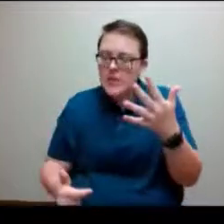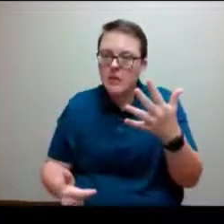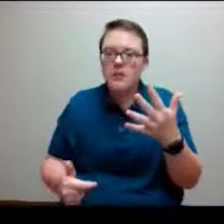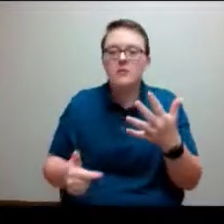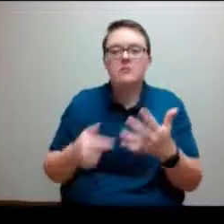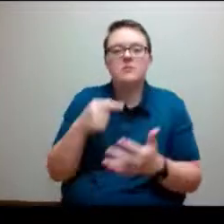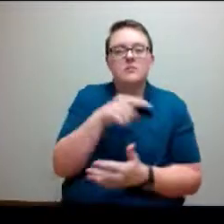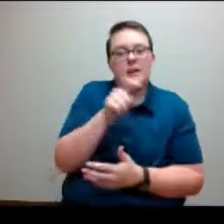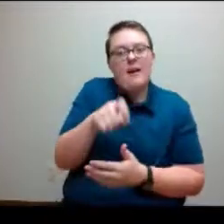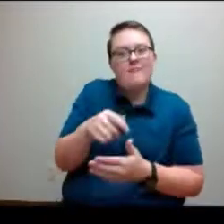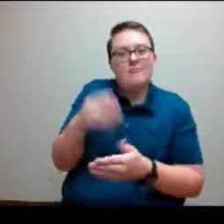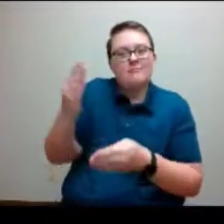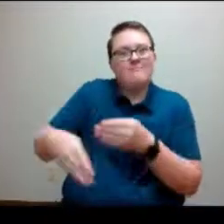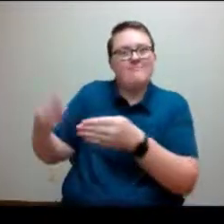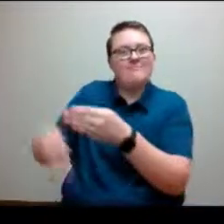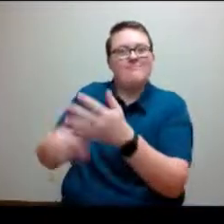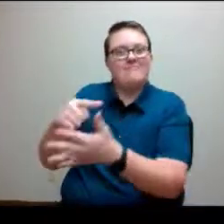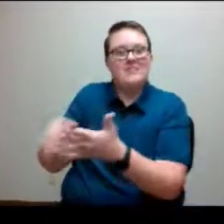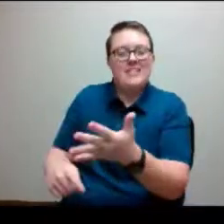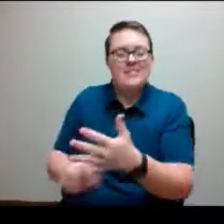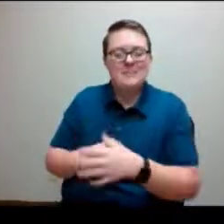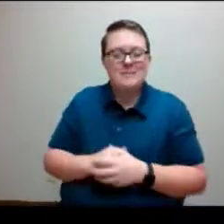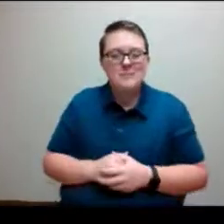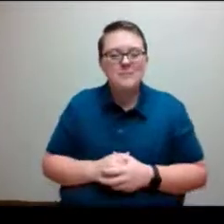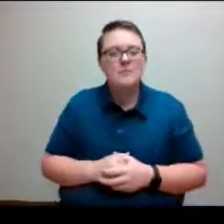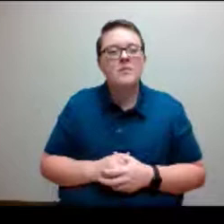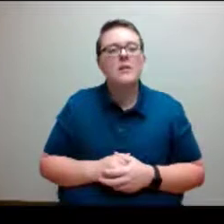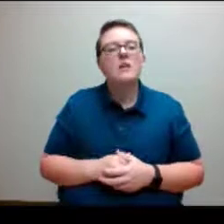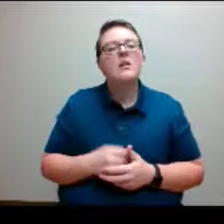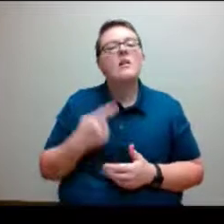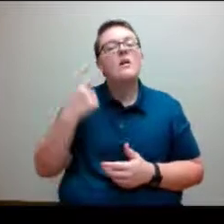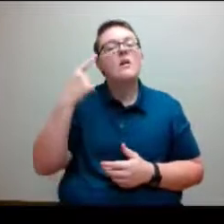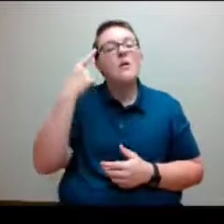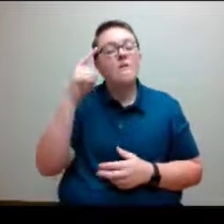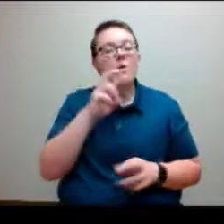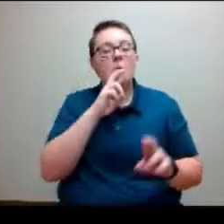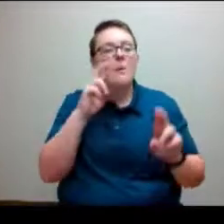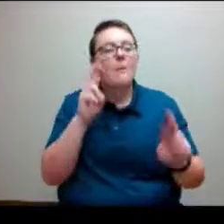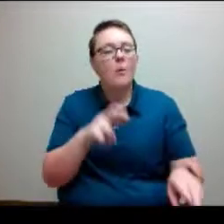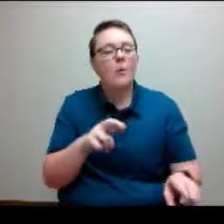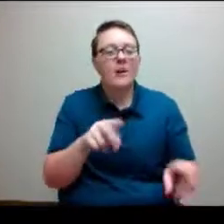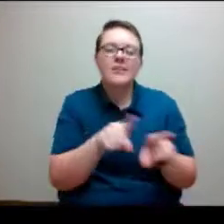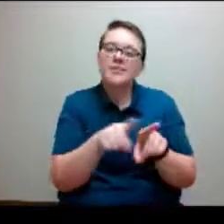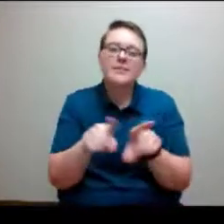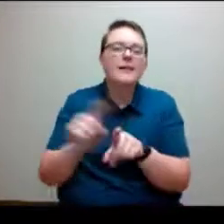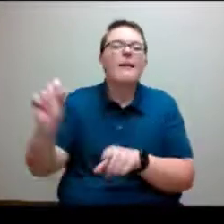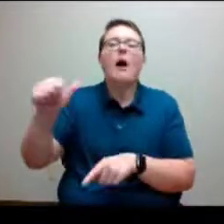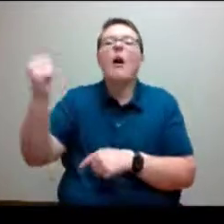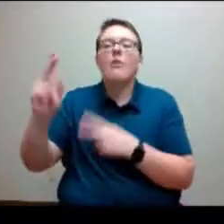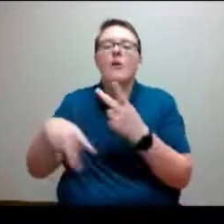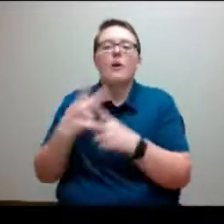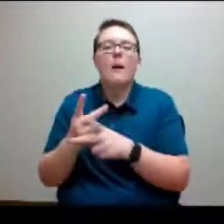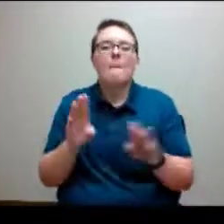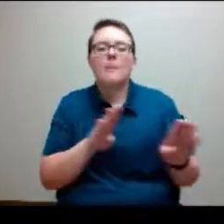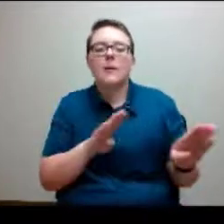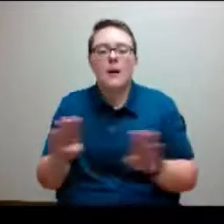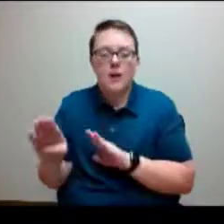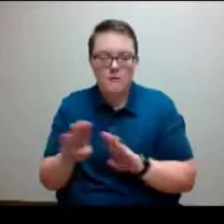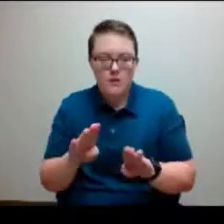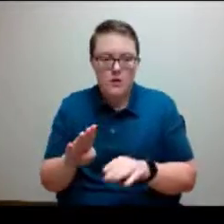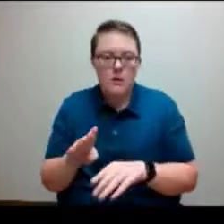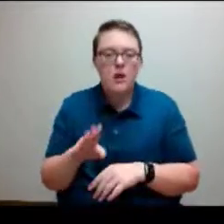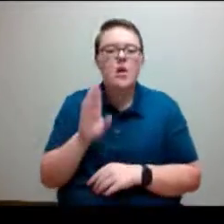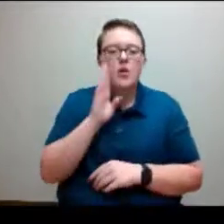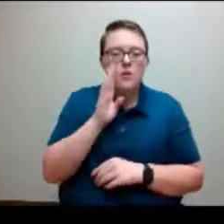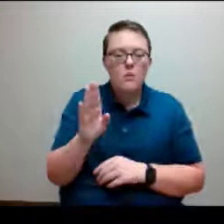process. then for reporting, as with all of our types of behaviors, you're going to see that you would go